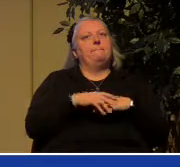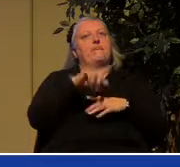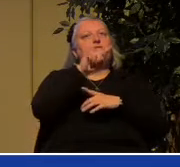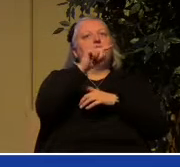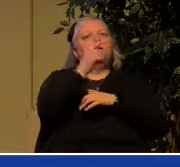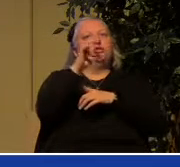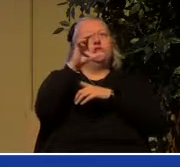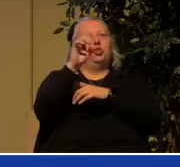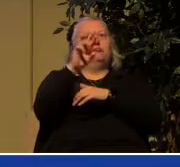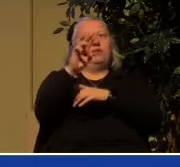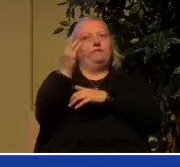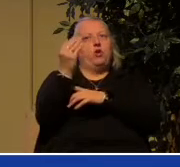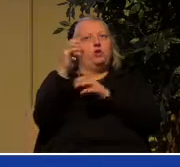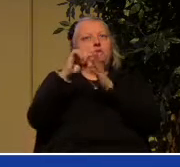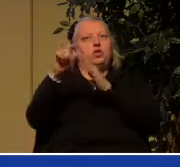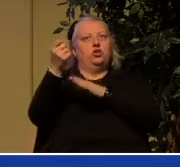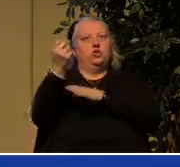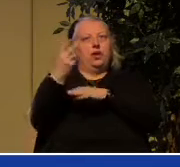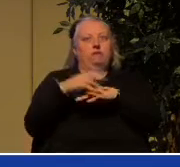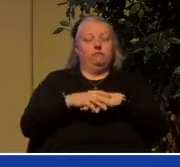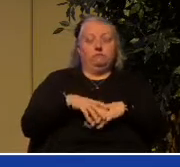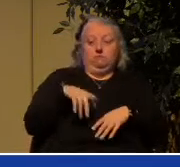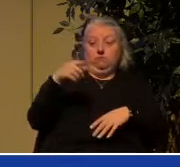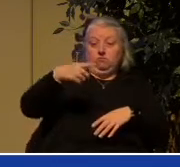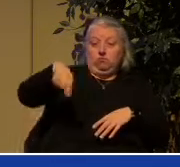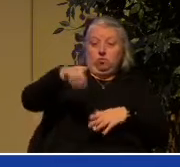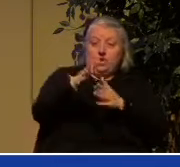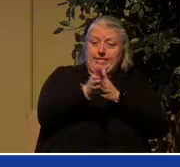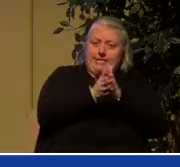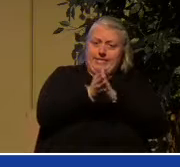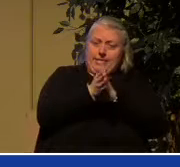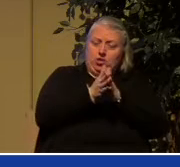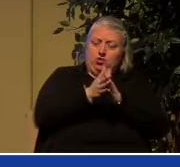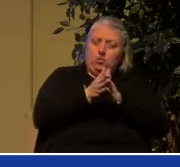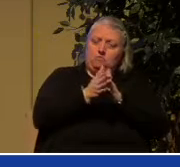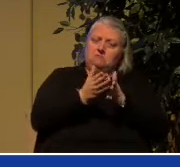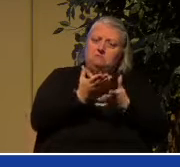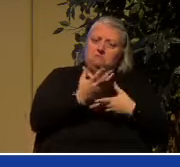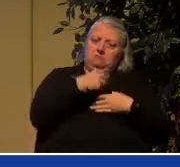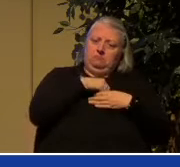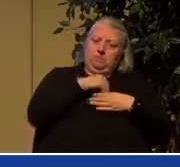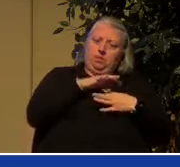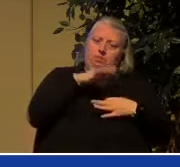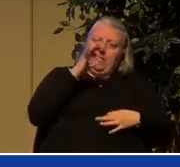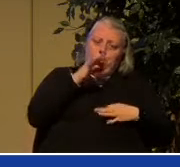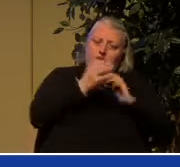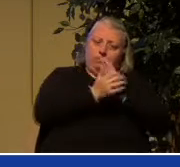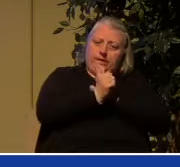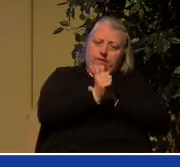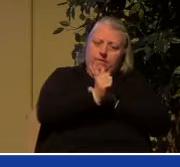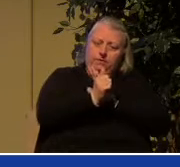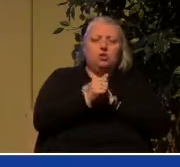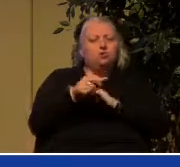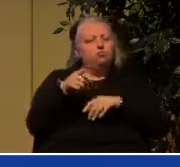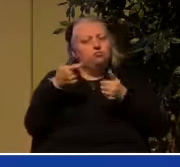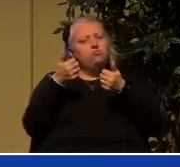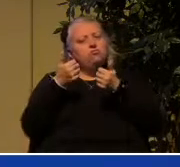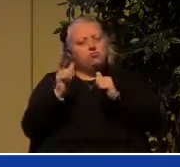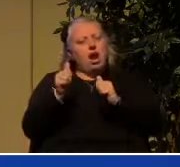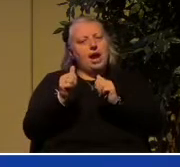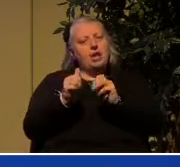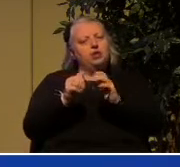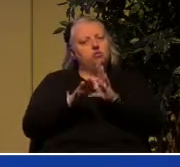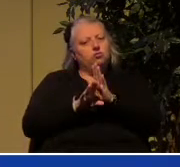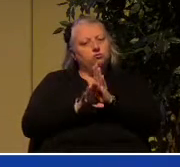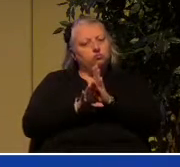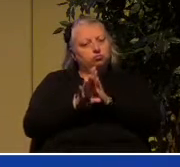since you are eager to have spiritual gifts try to excel in gifts that build up there